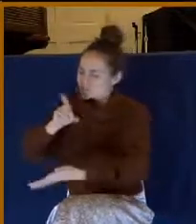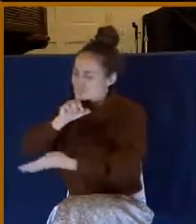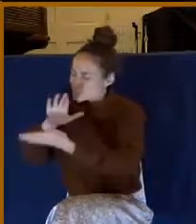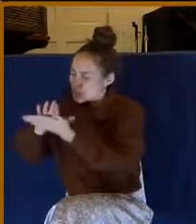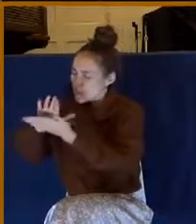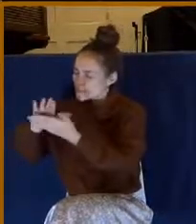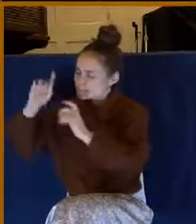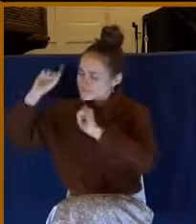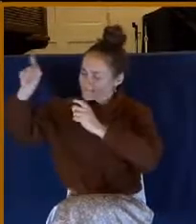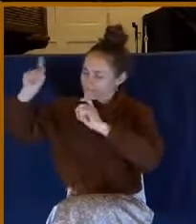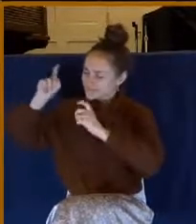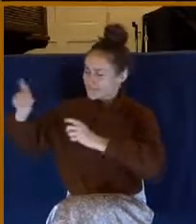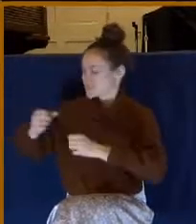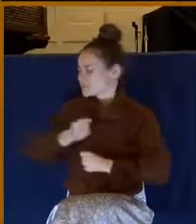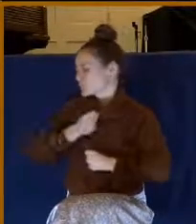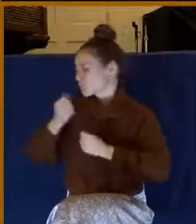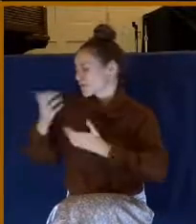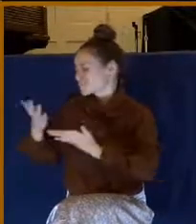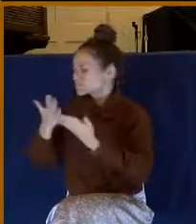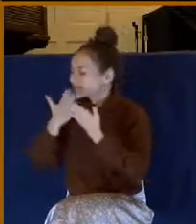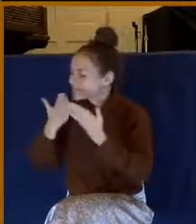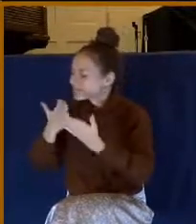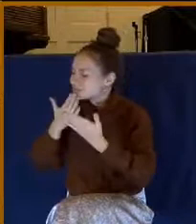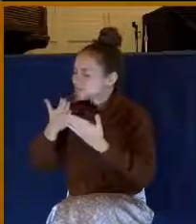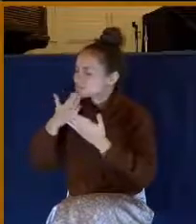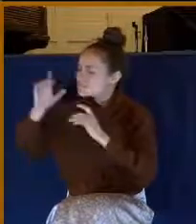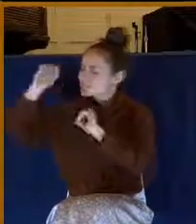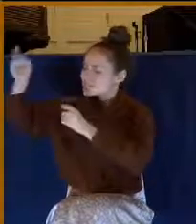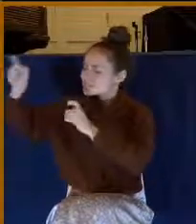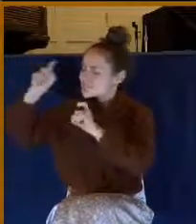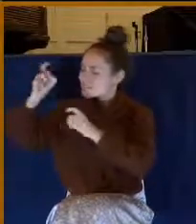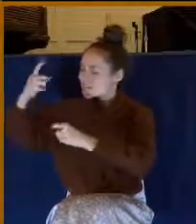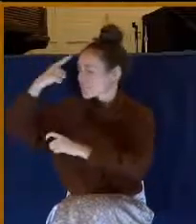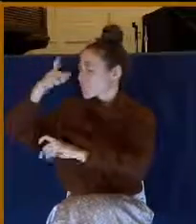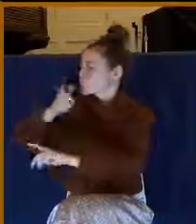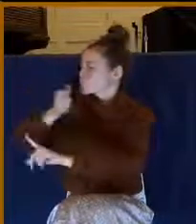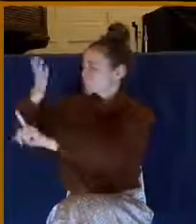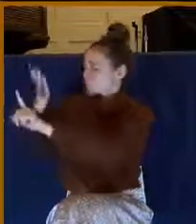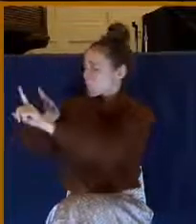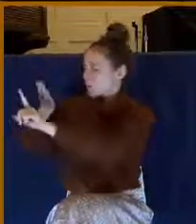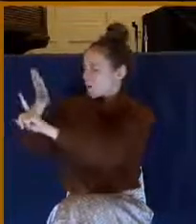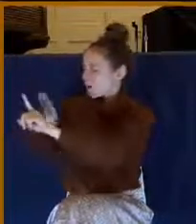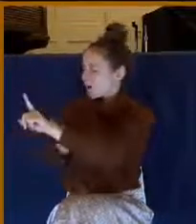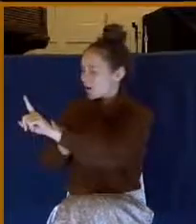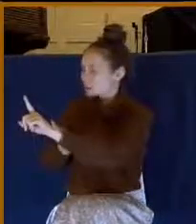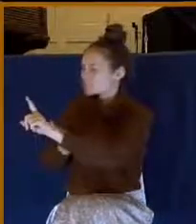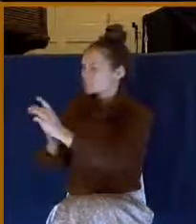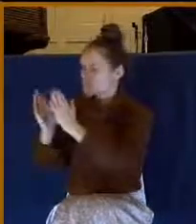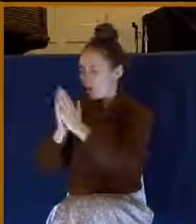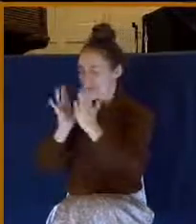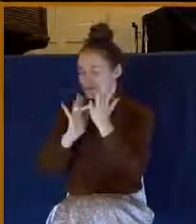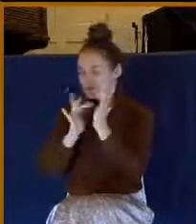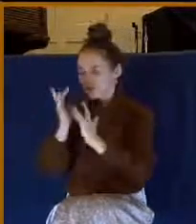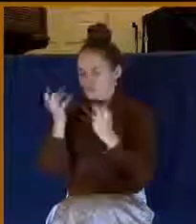give you thanks for who you are. And we pray all this in Jesus' wonderful, mighty name, amen.